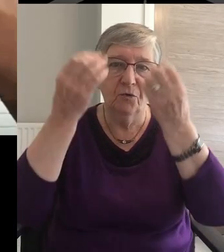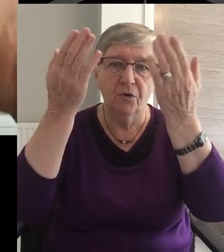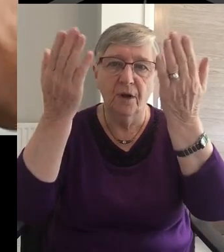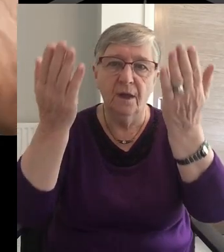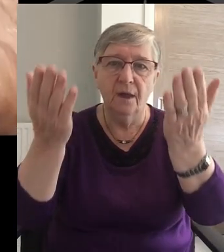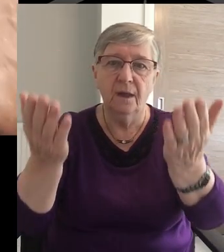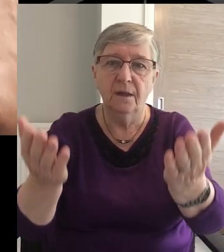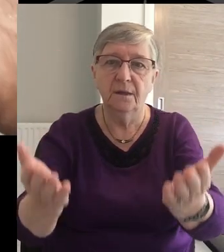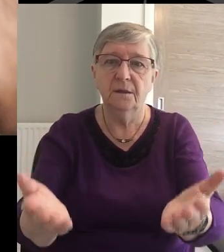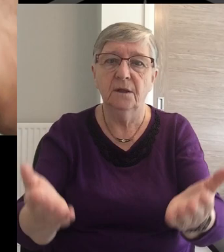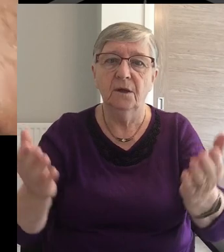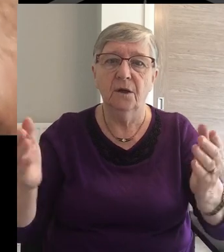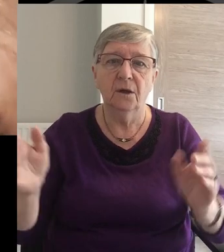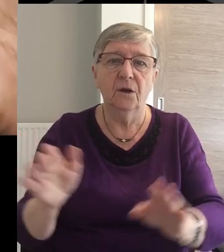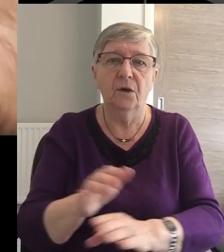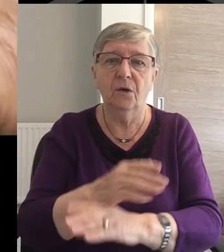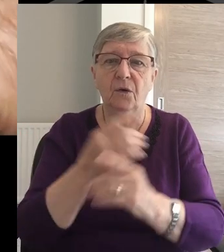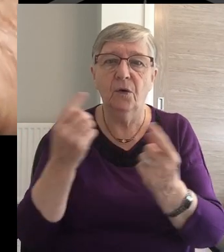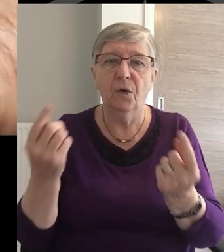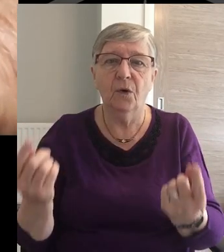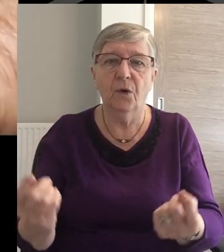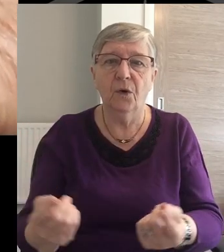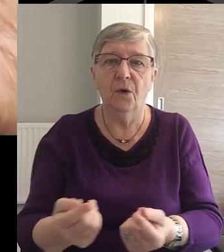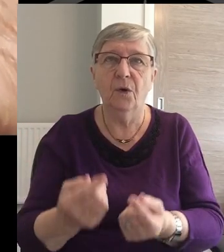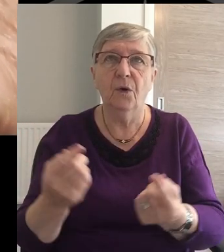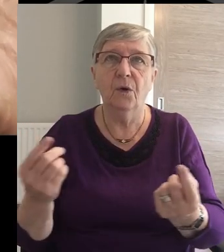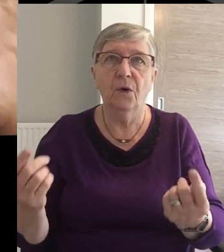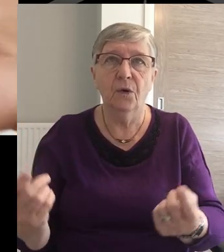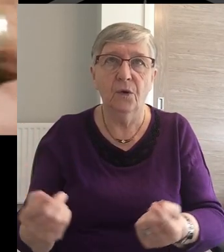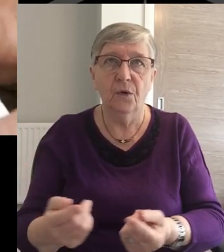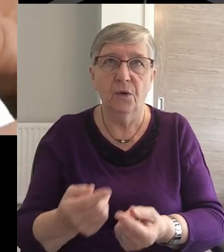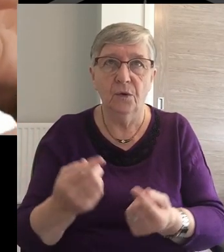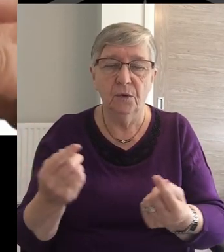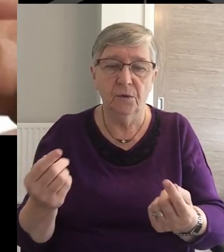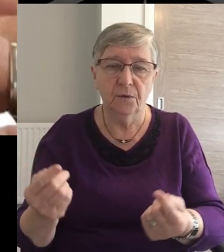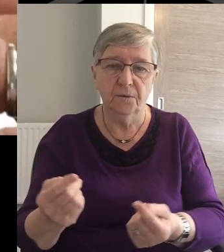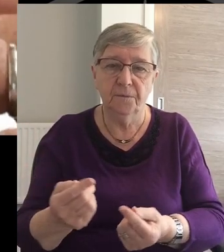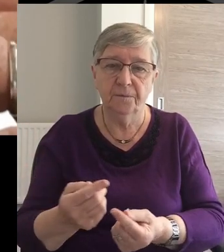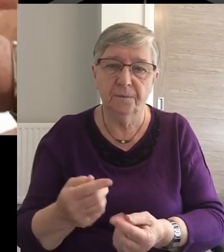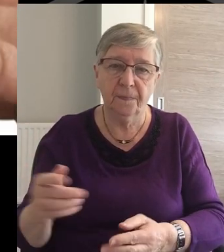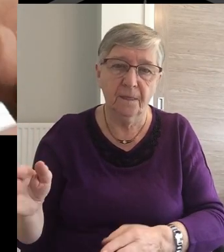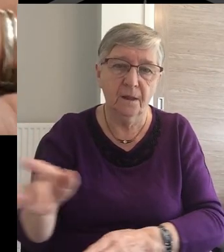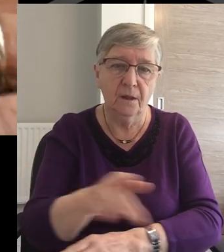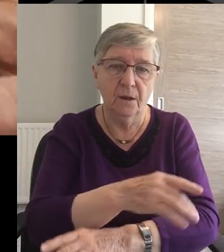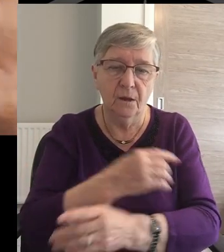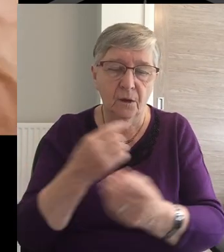I surrender all